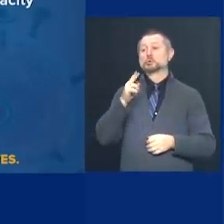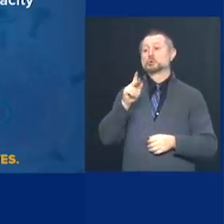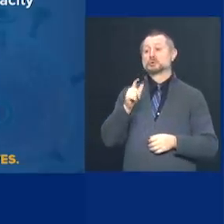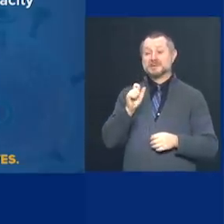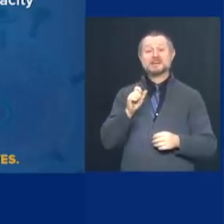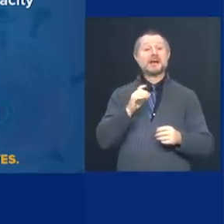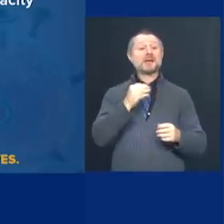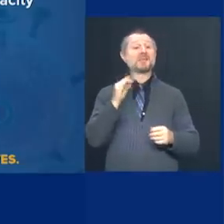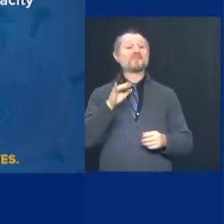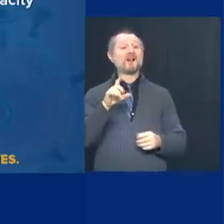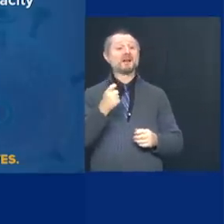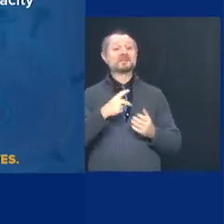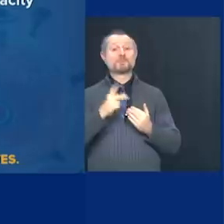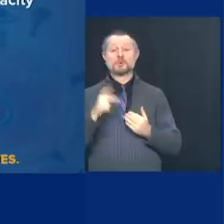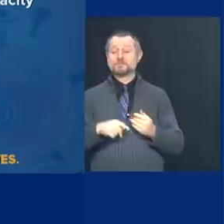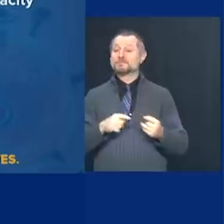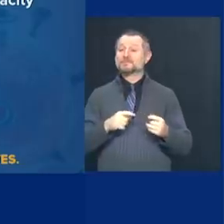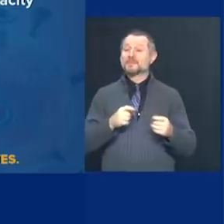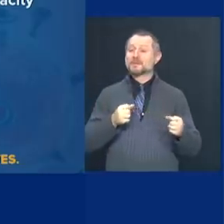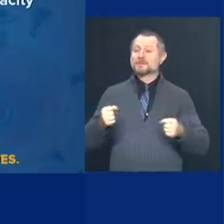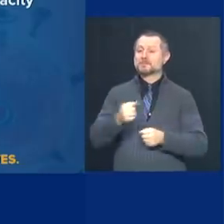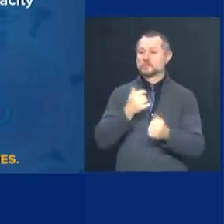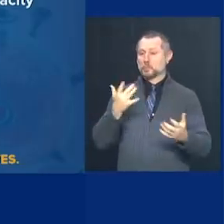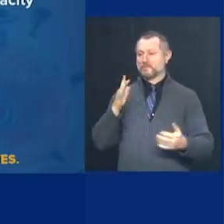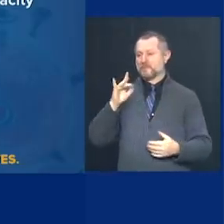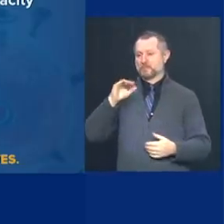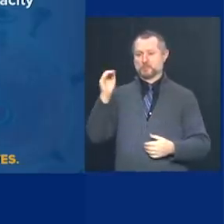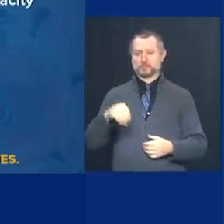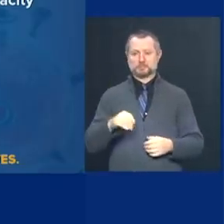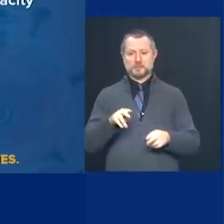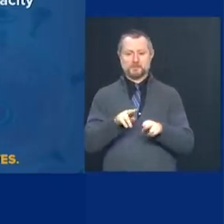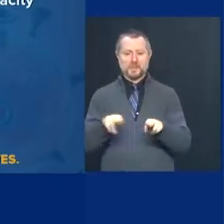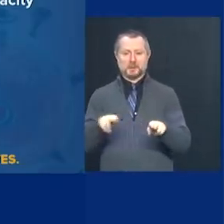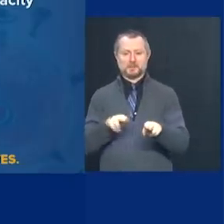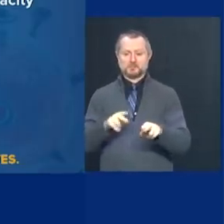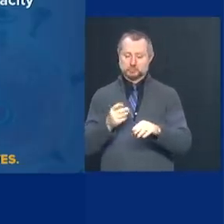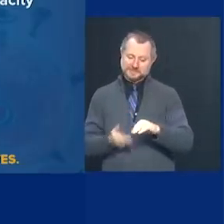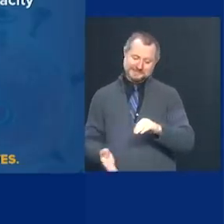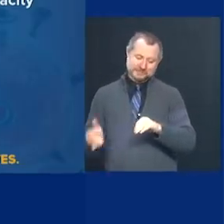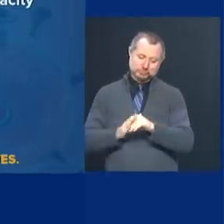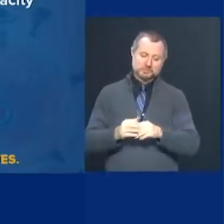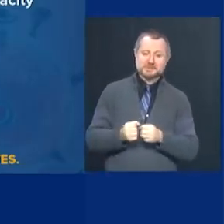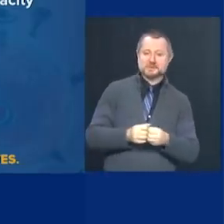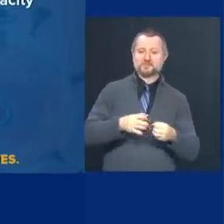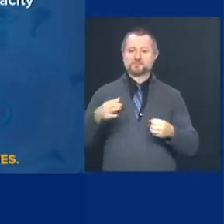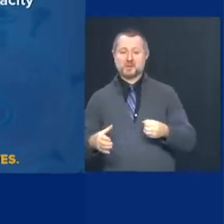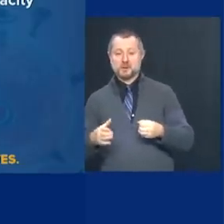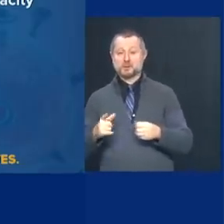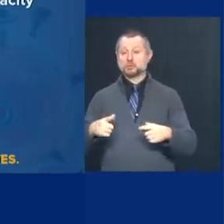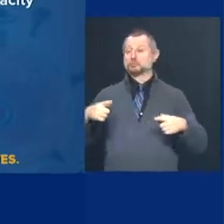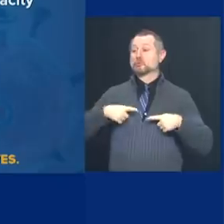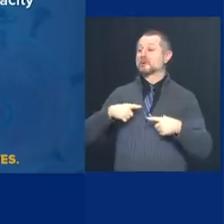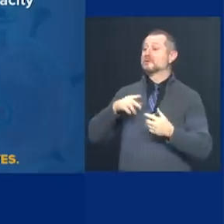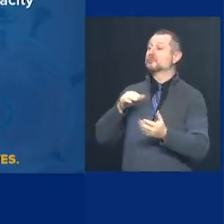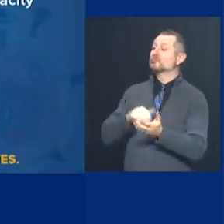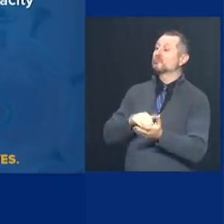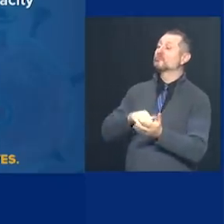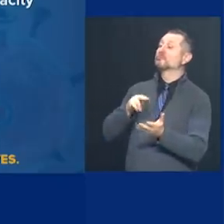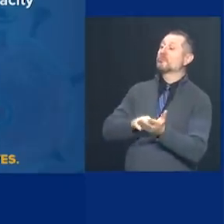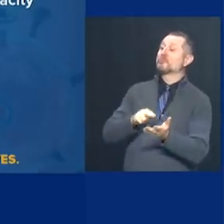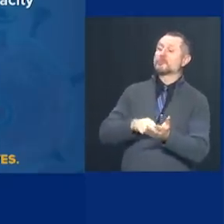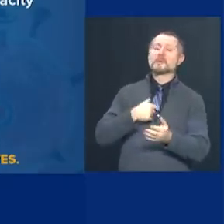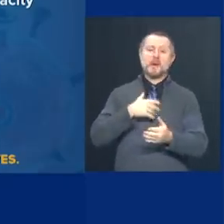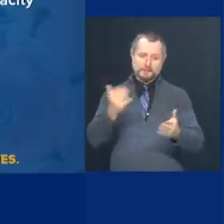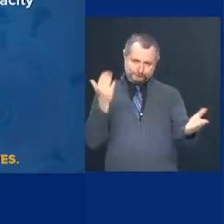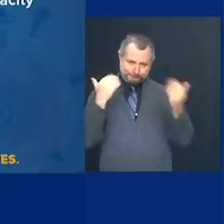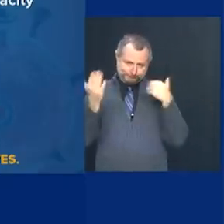hospital beds, renew the registration for nurses and doctors to get us a backup staff pool, continue